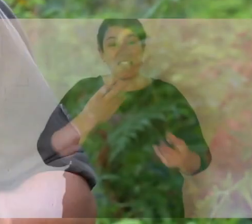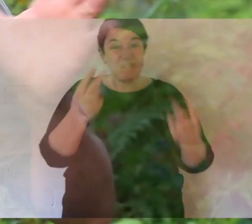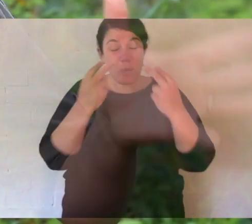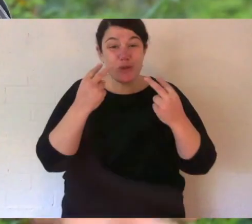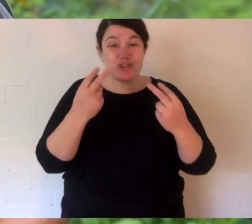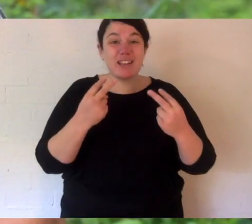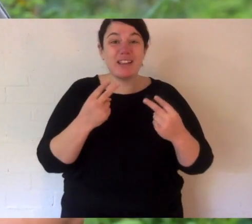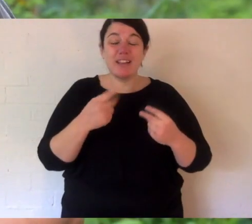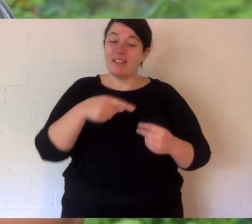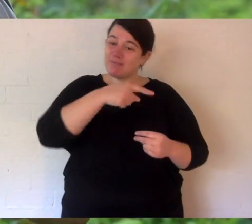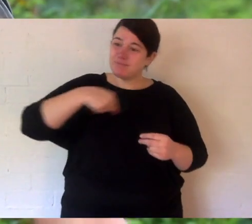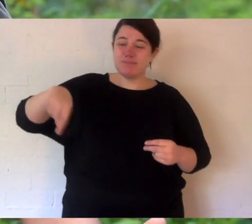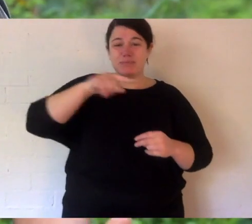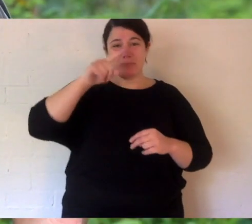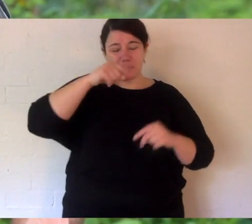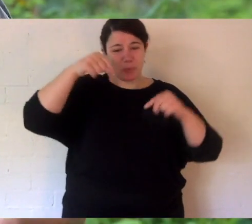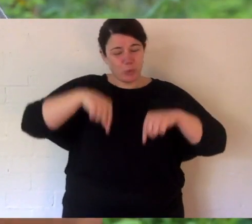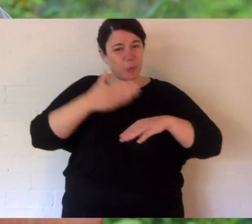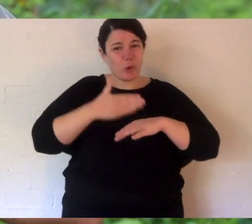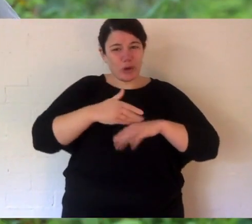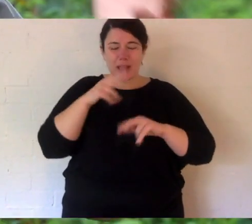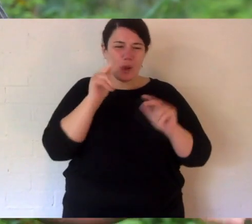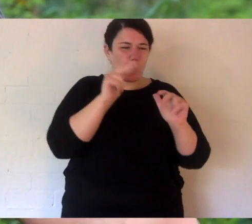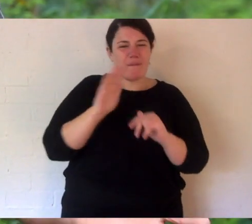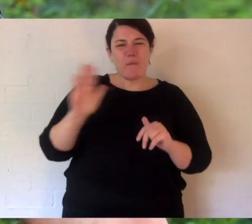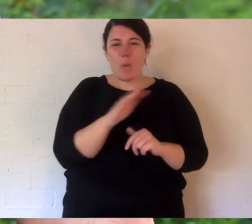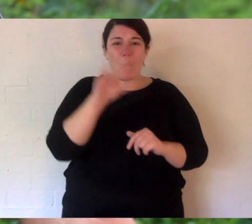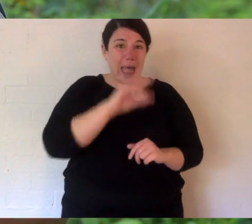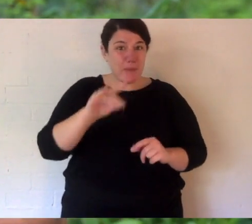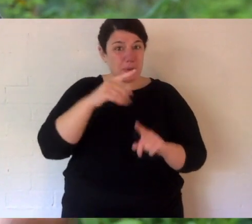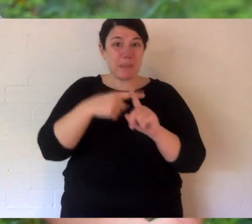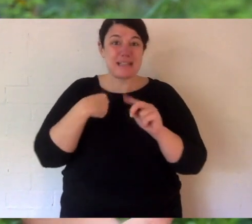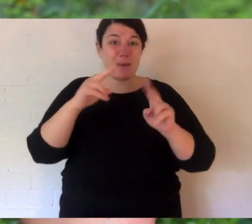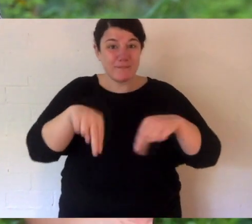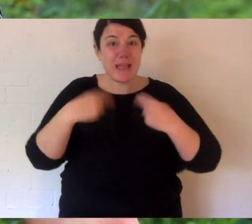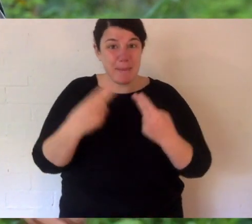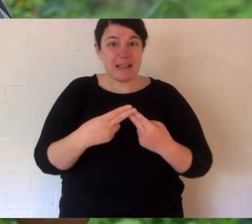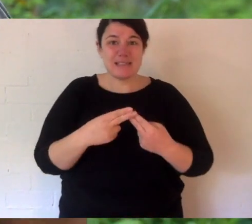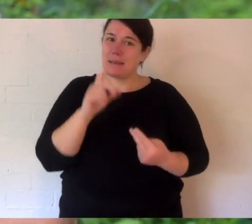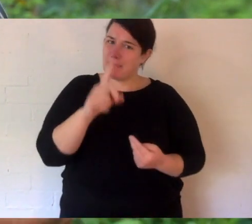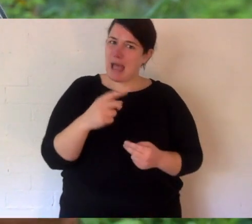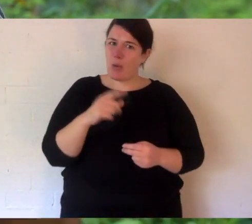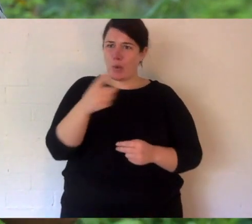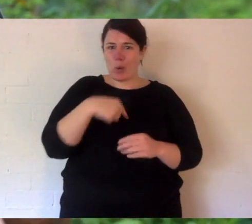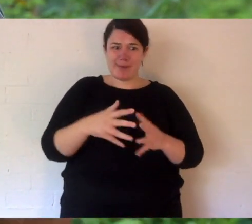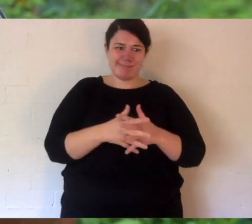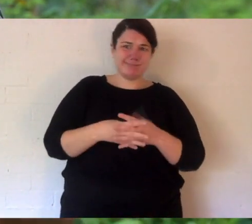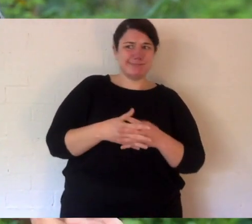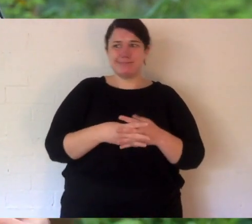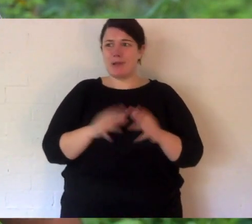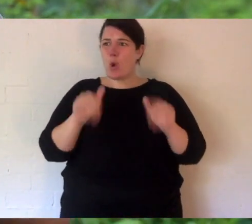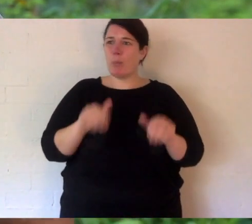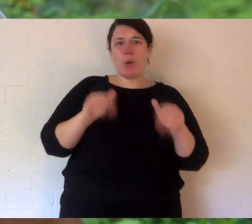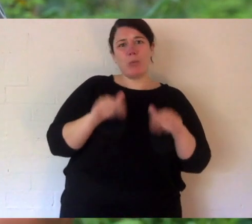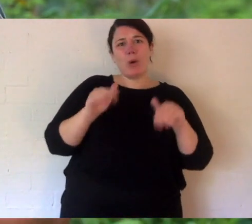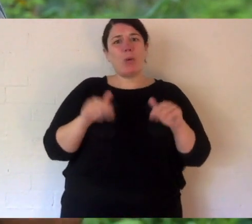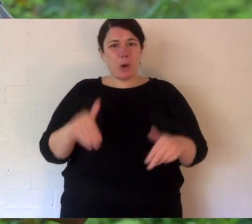Thanks for watching everyone. The Keepers and I are looking after all of our animals and our families. But we all have a bit of extra time at the